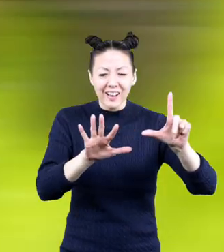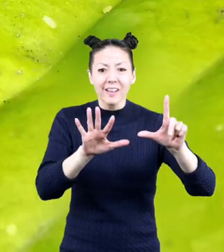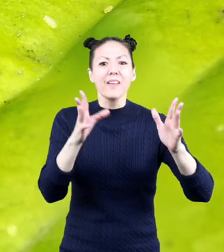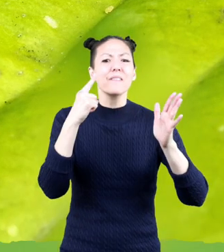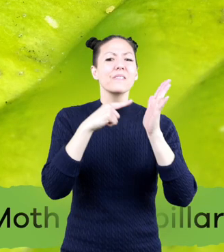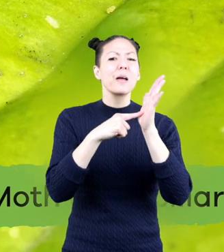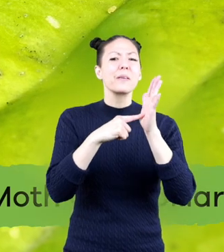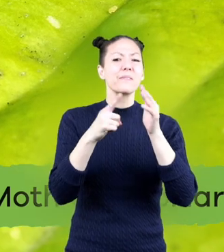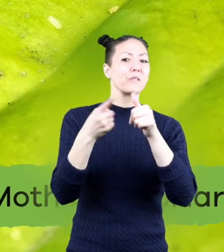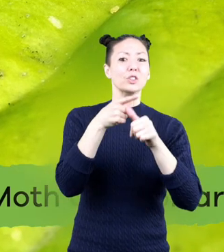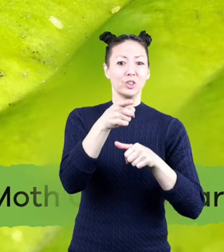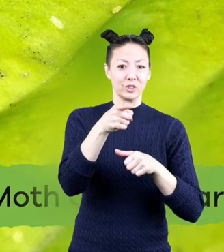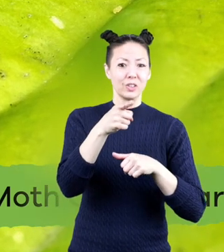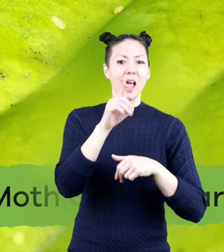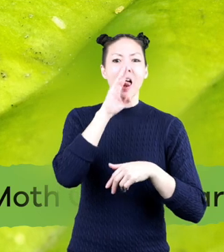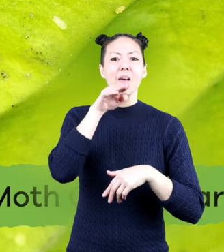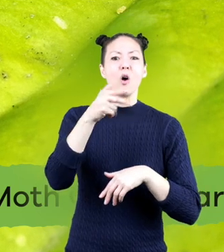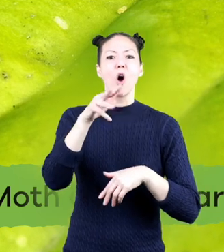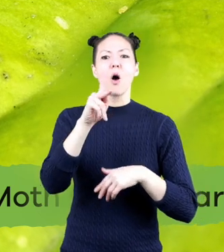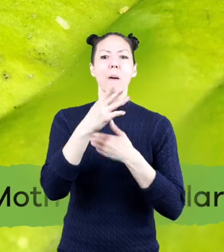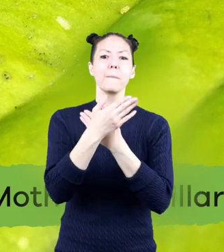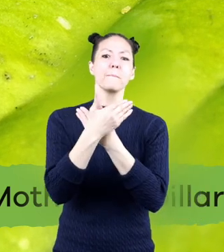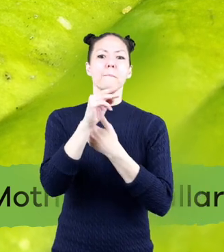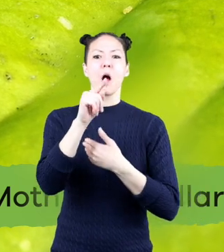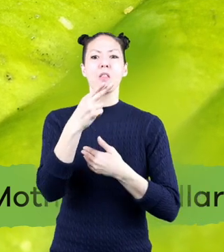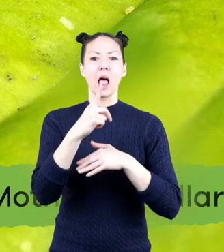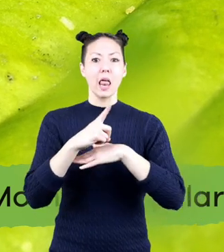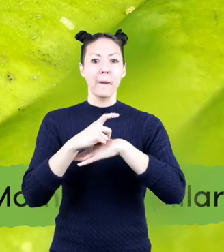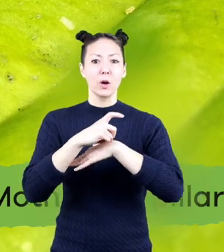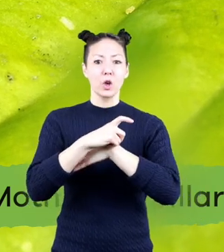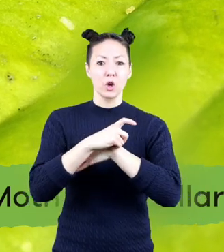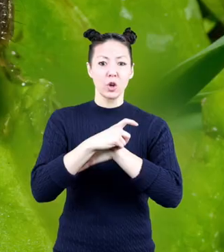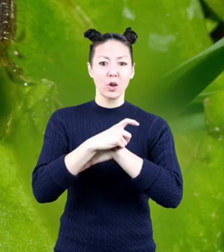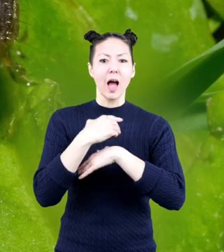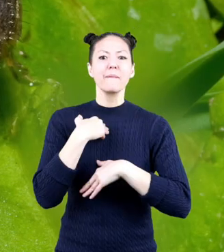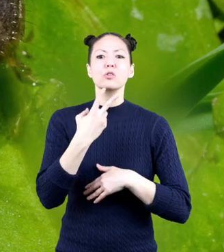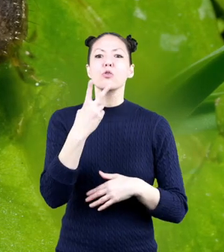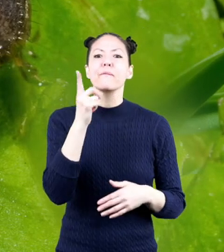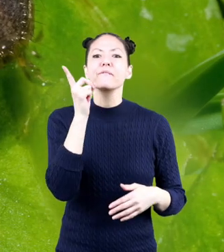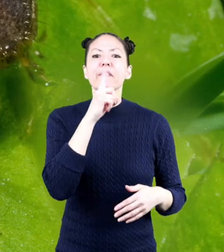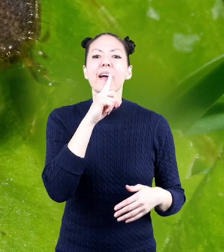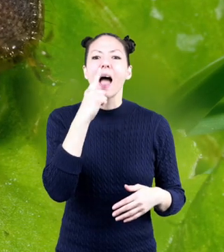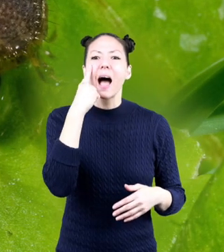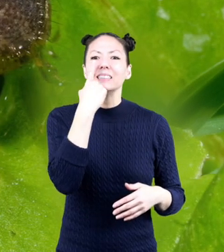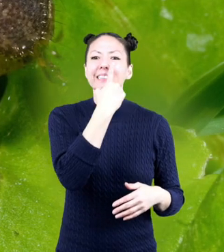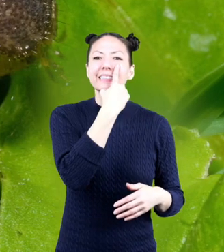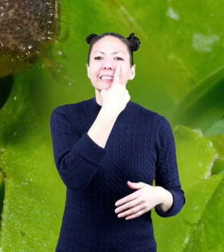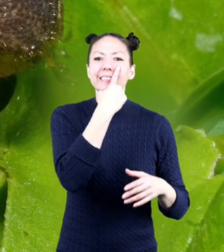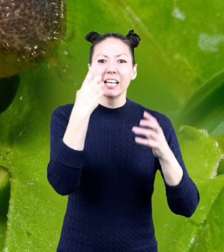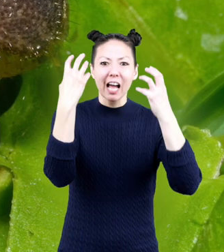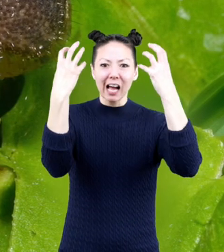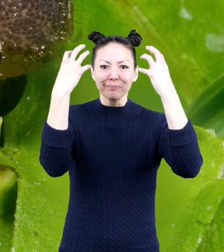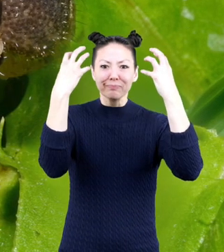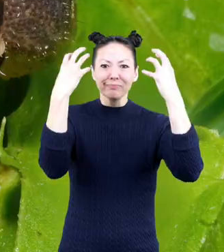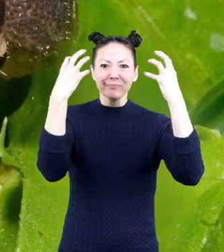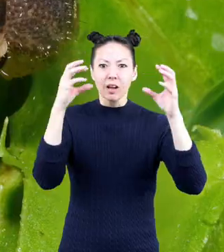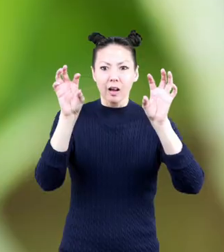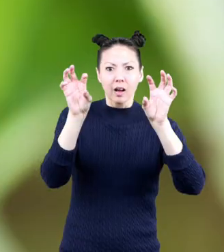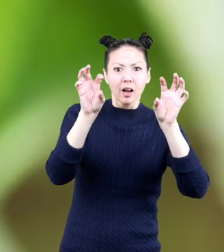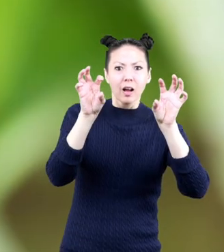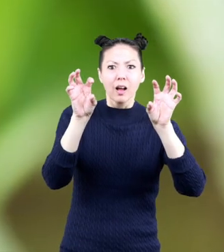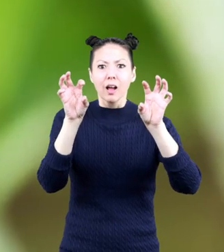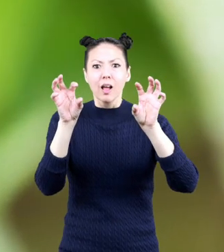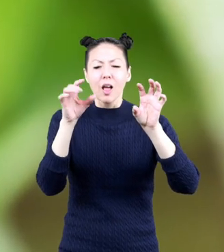Our first example is the elephant hawk moth caterpillar. It has two false eyes and